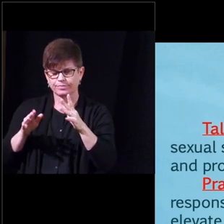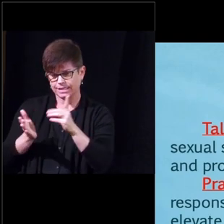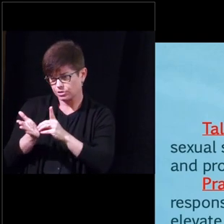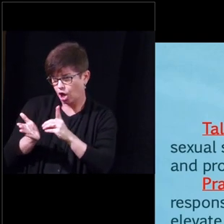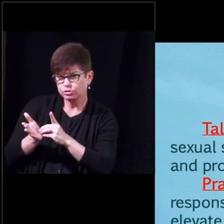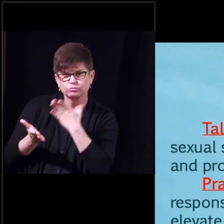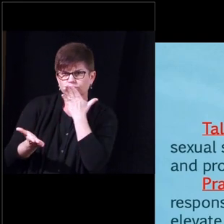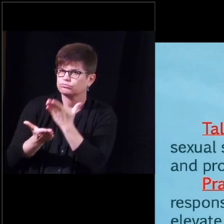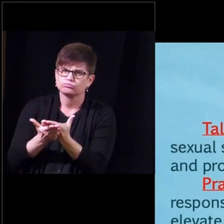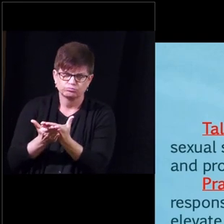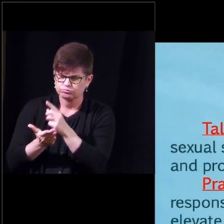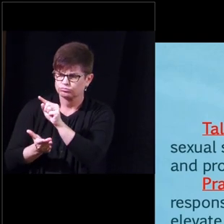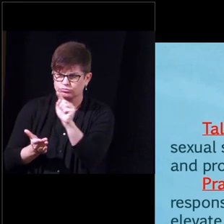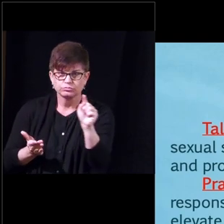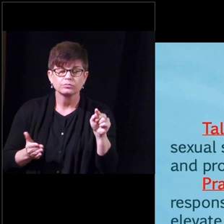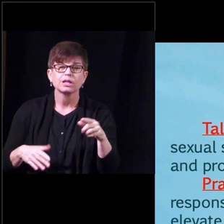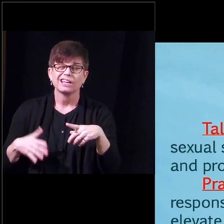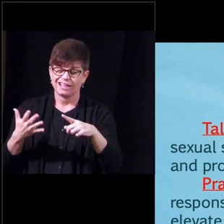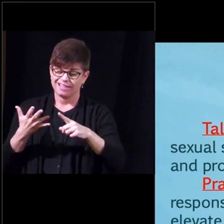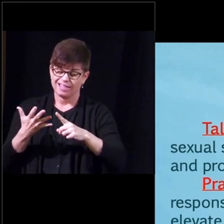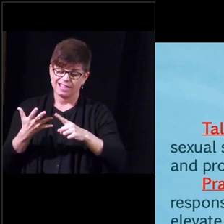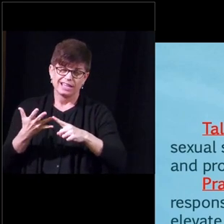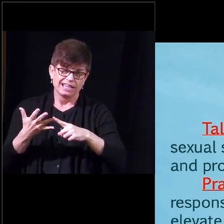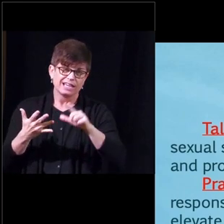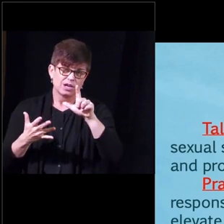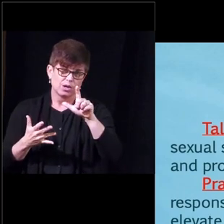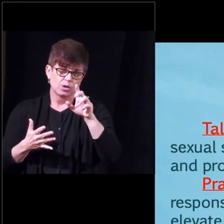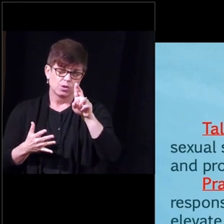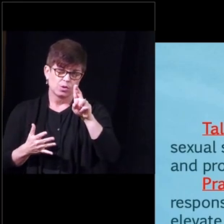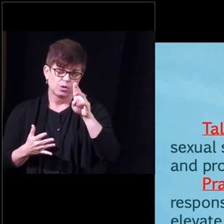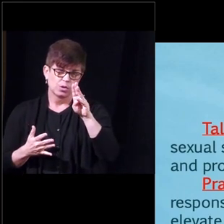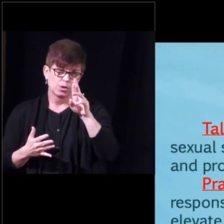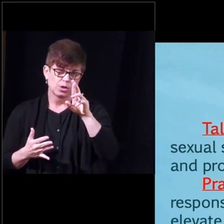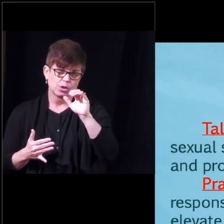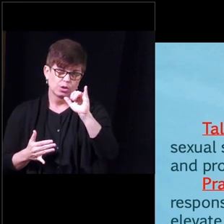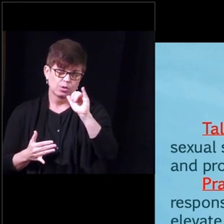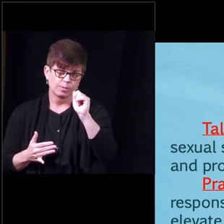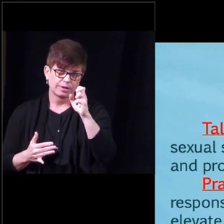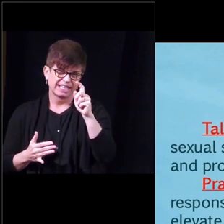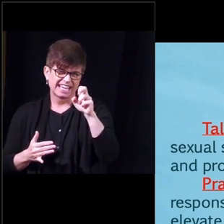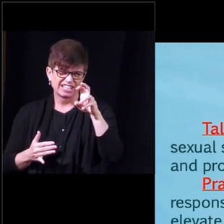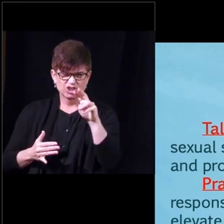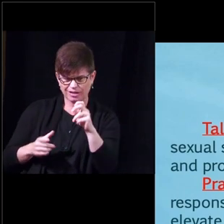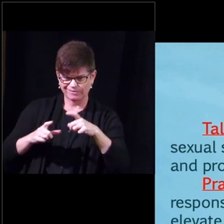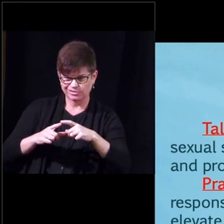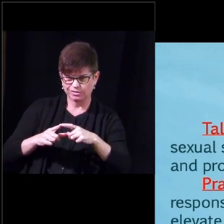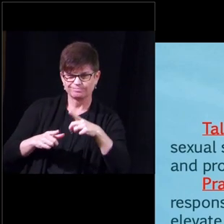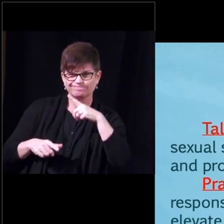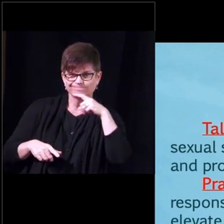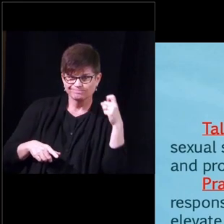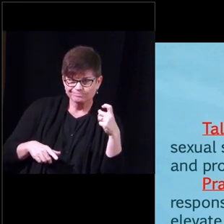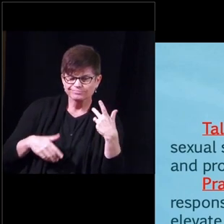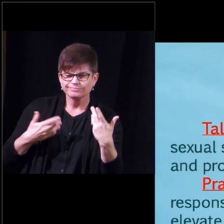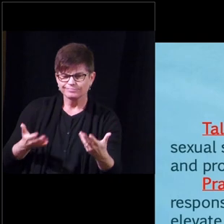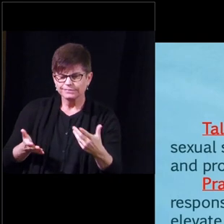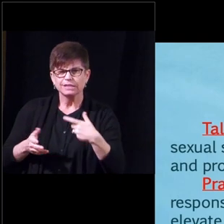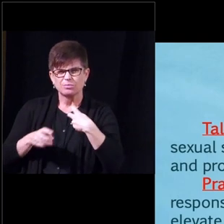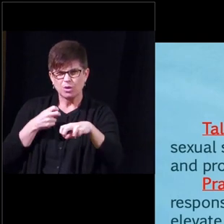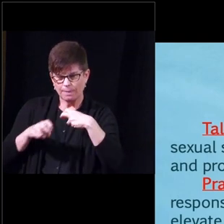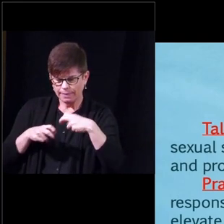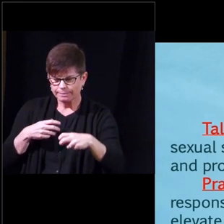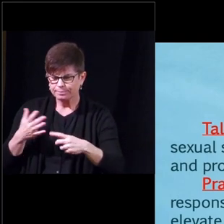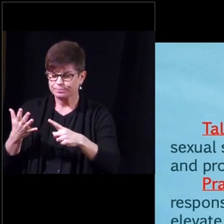often patients have problems with lubrication so we do recommend lubrication and even if necessary they can try a